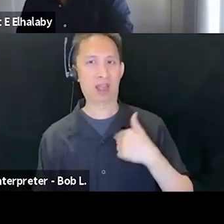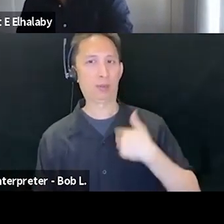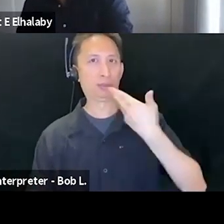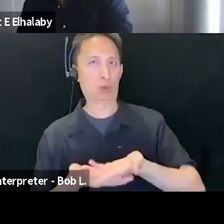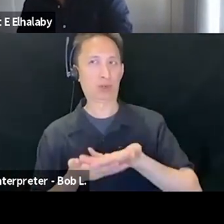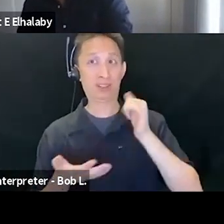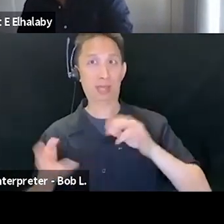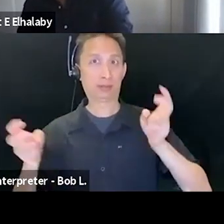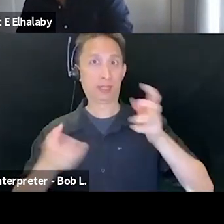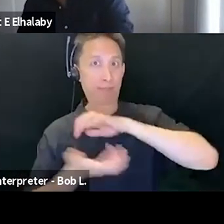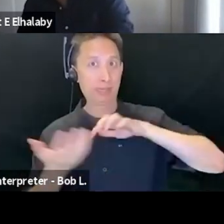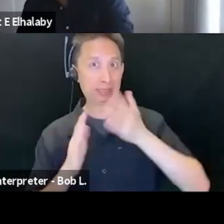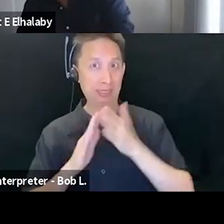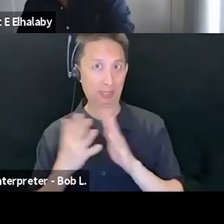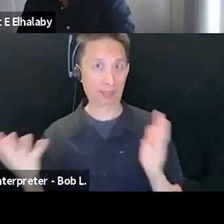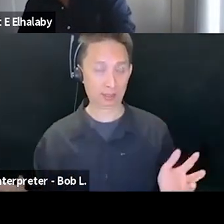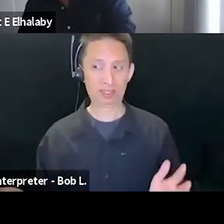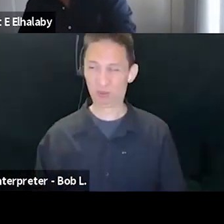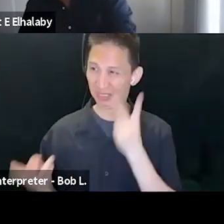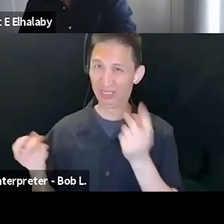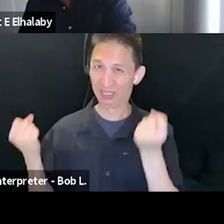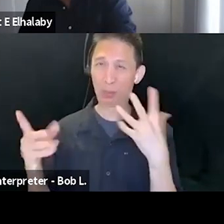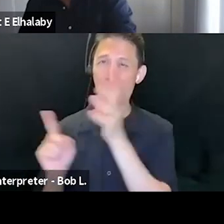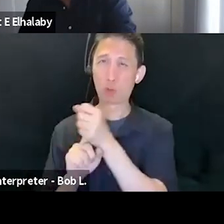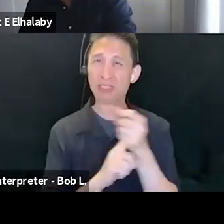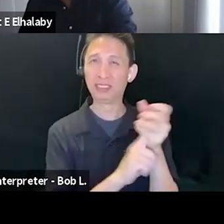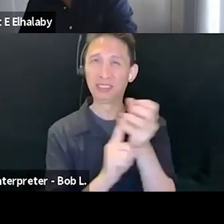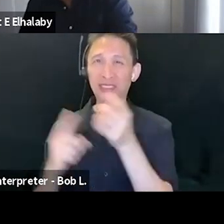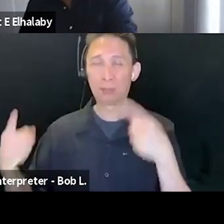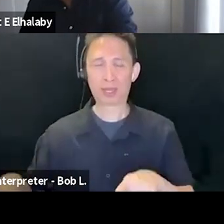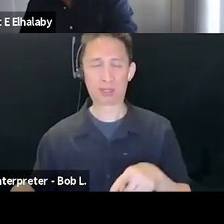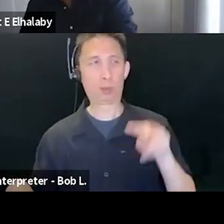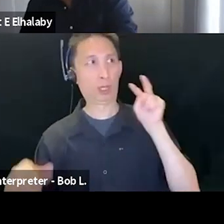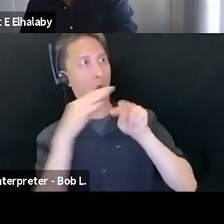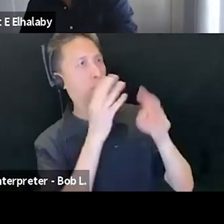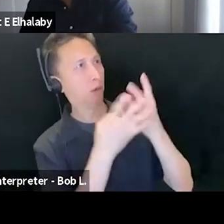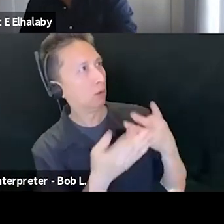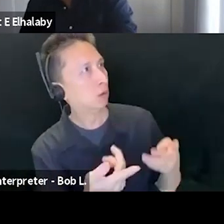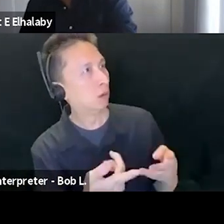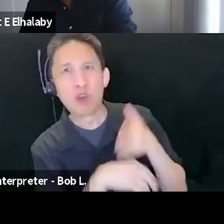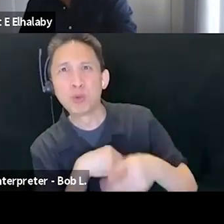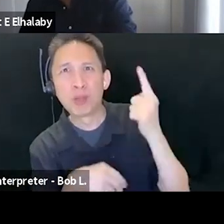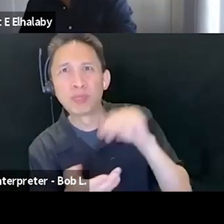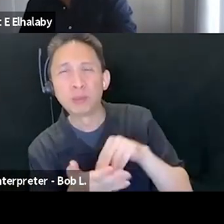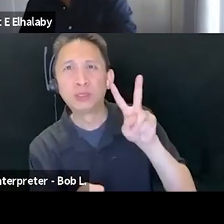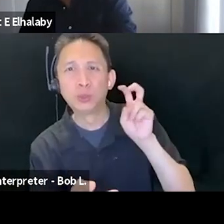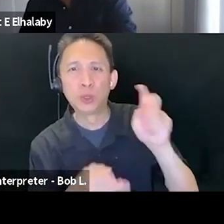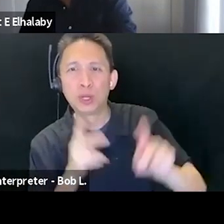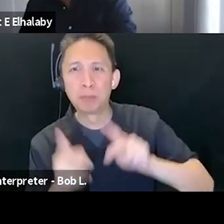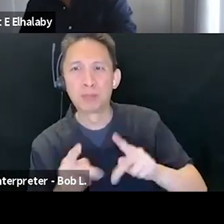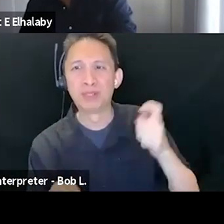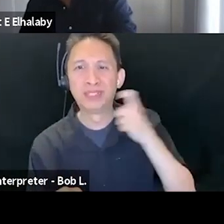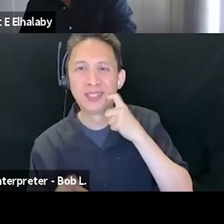Uh, look at the amount of arrests inside 48 over 1200 people were arrested.